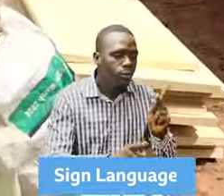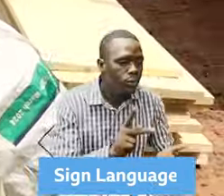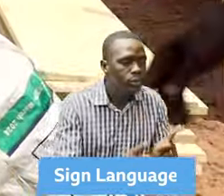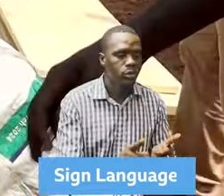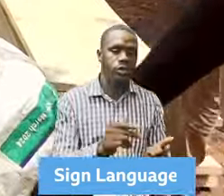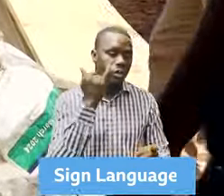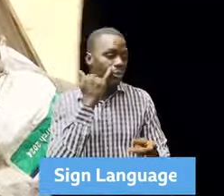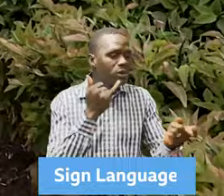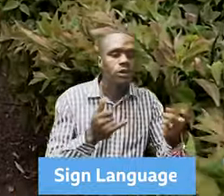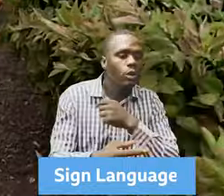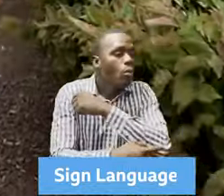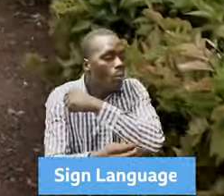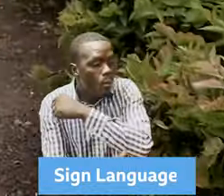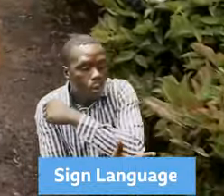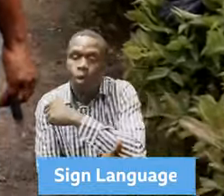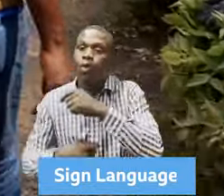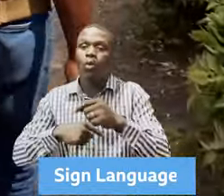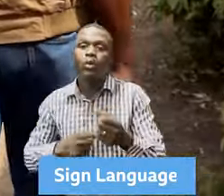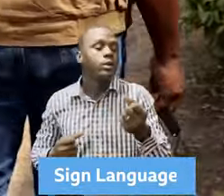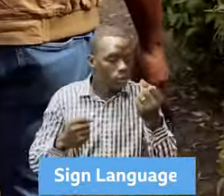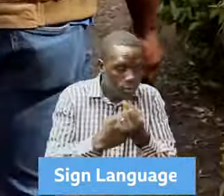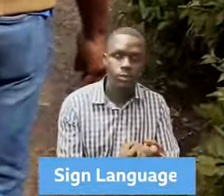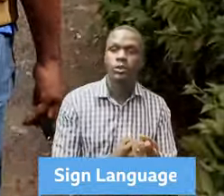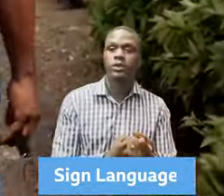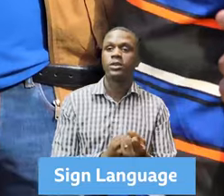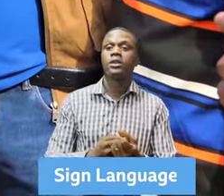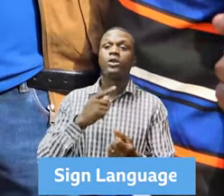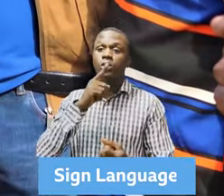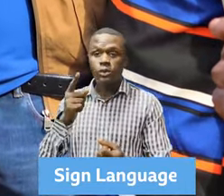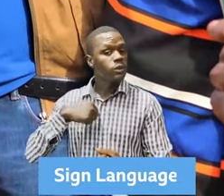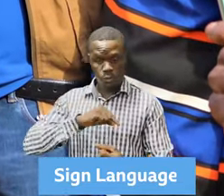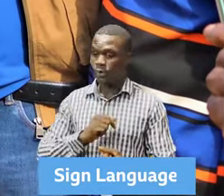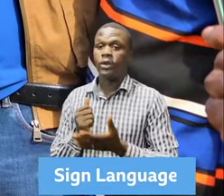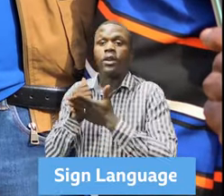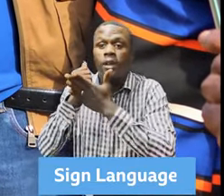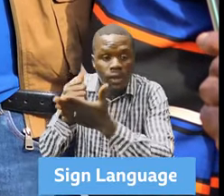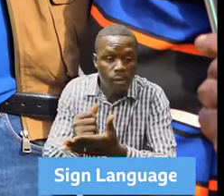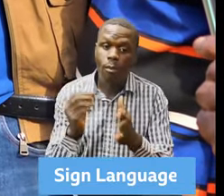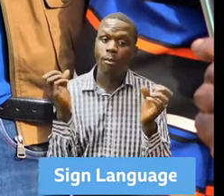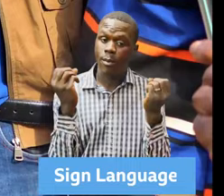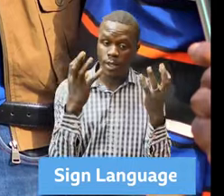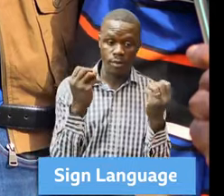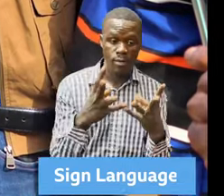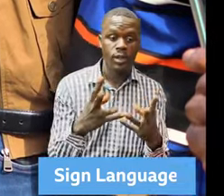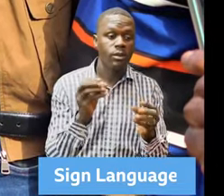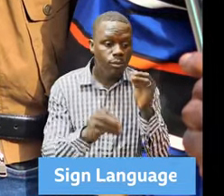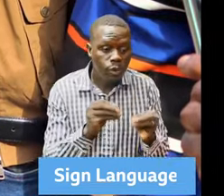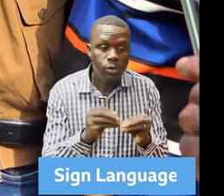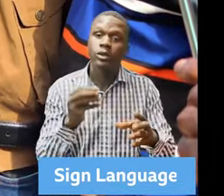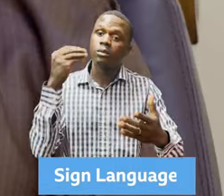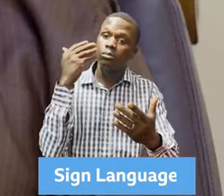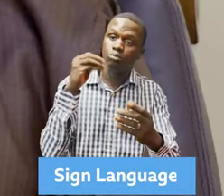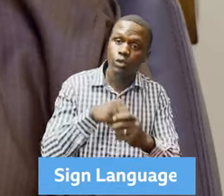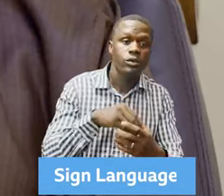cases, and that has really helped in the congesting prisons to a great extent. We were